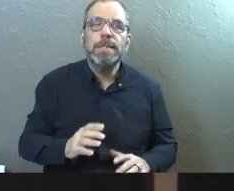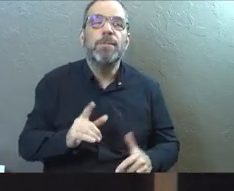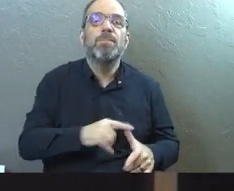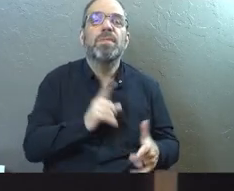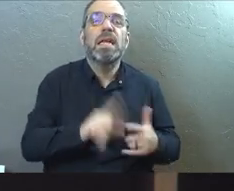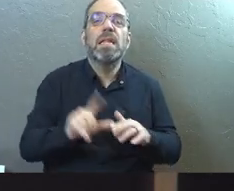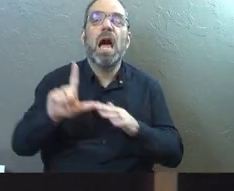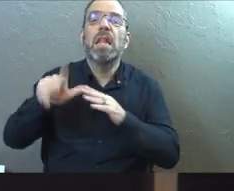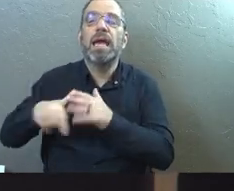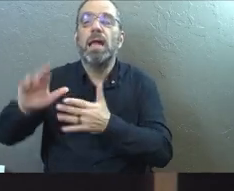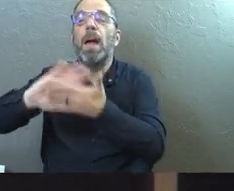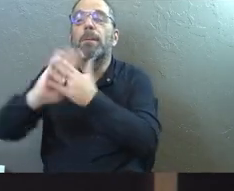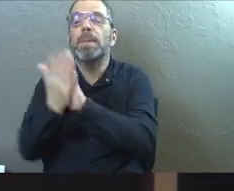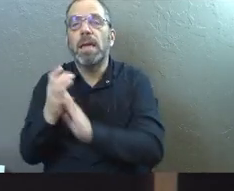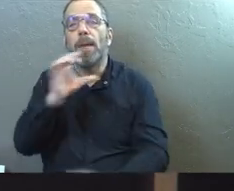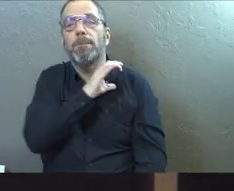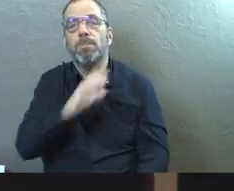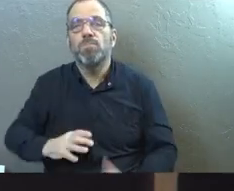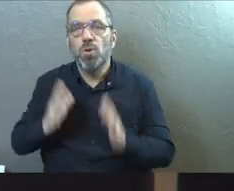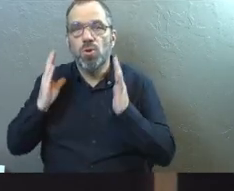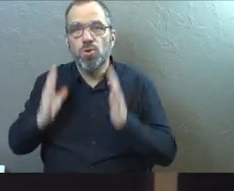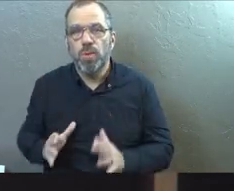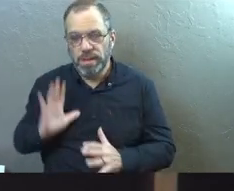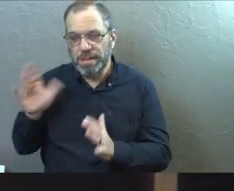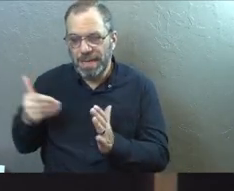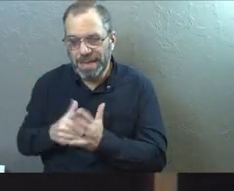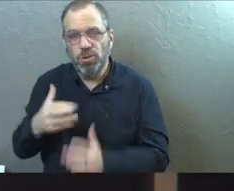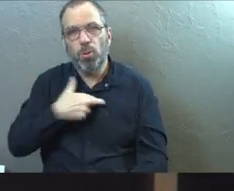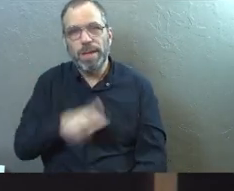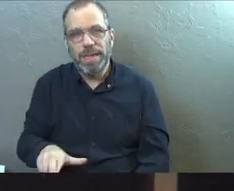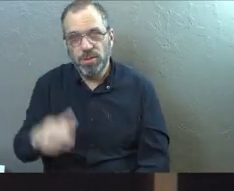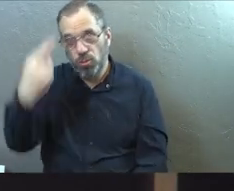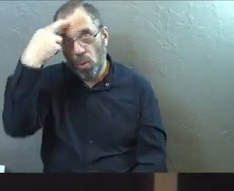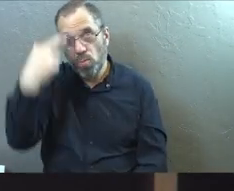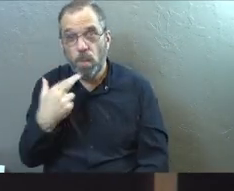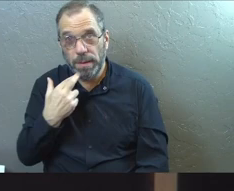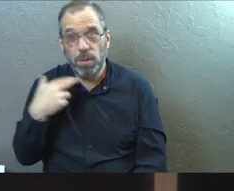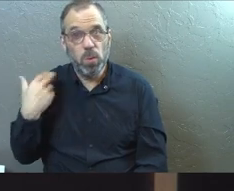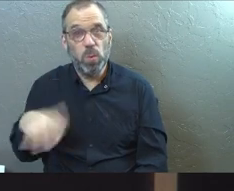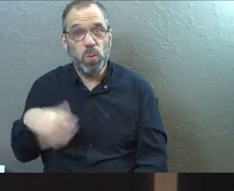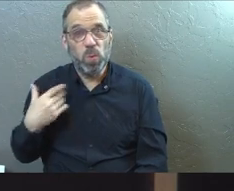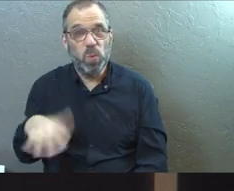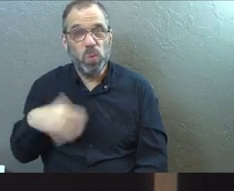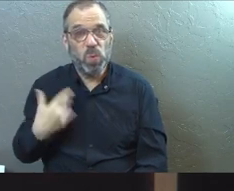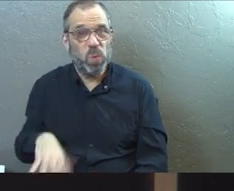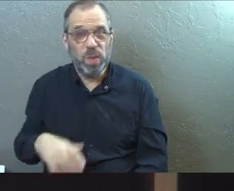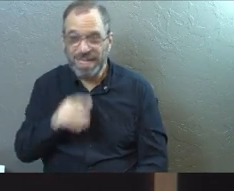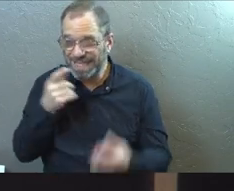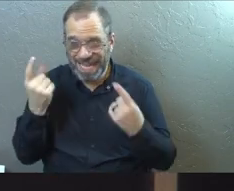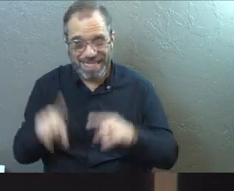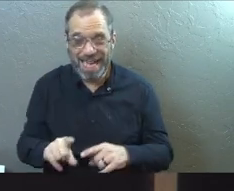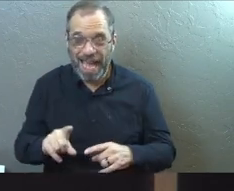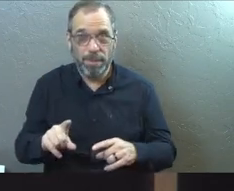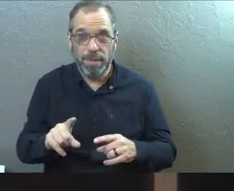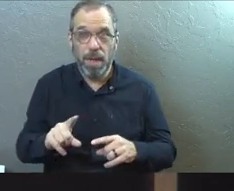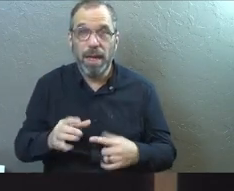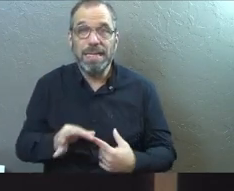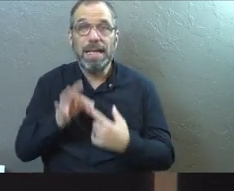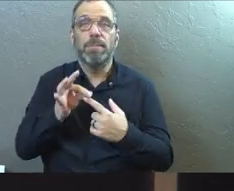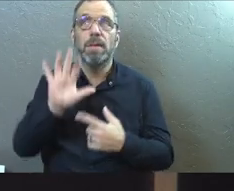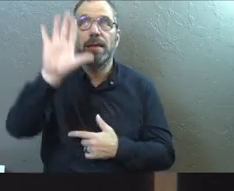and then eventually down the road Christianity becoming their central religion of their empire. That doesn't happen but by the hand of God.